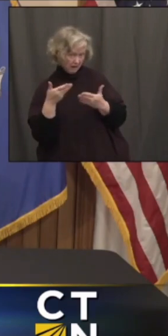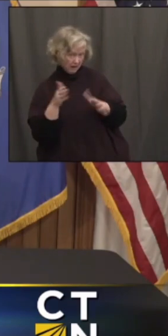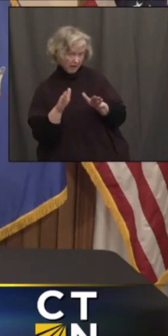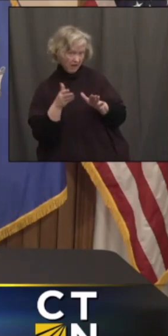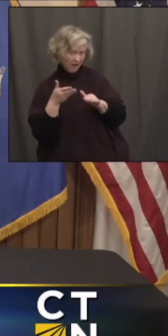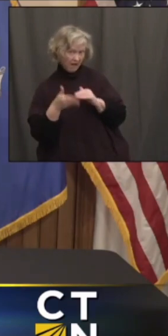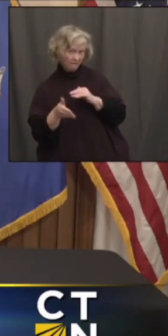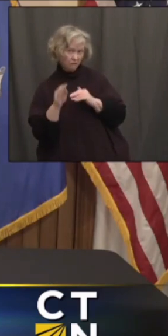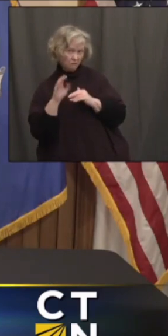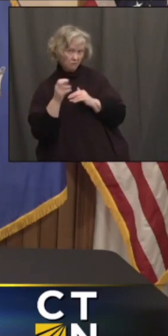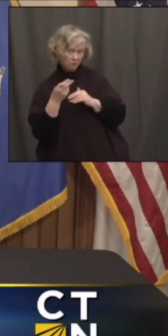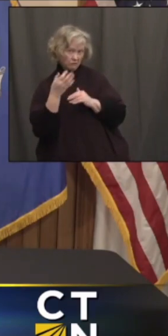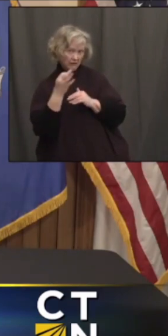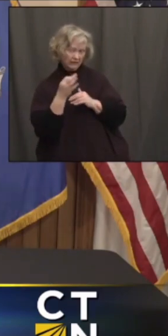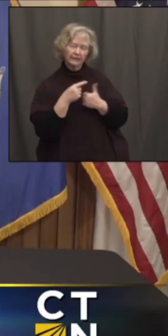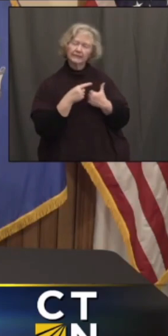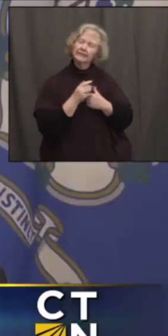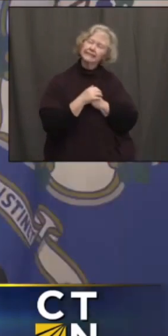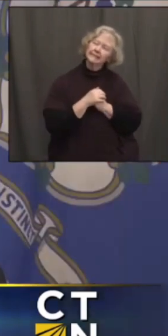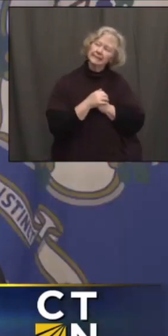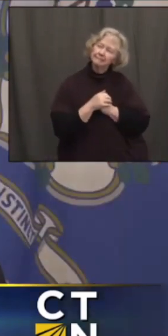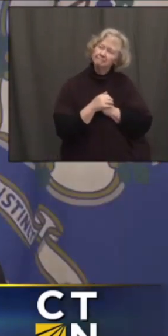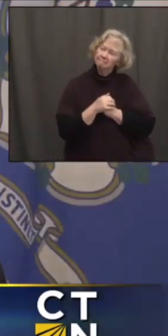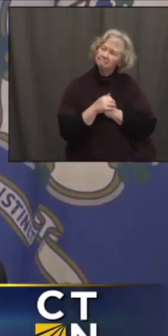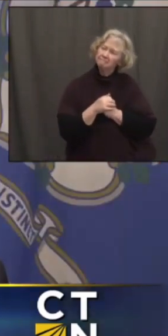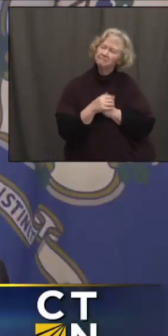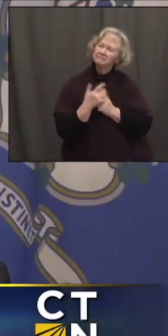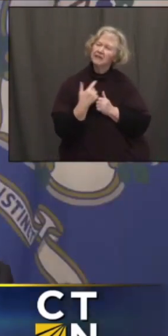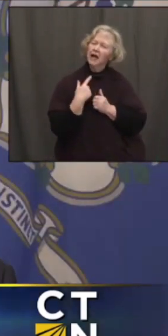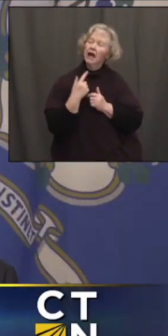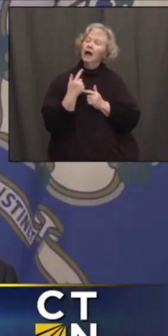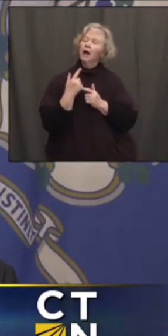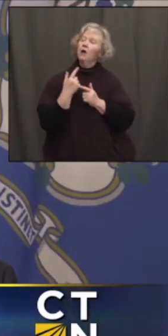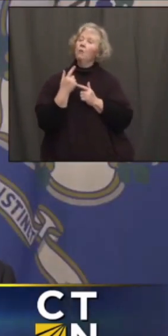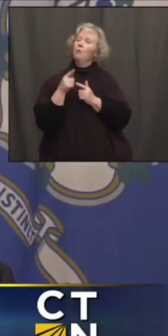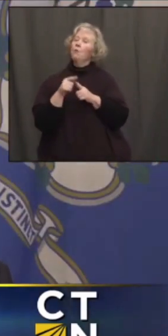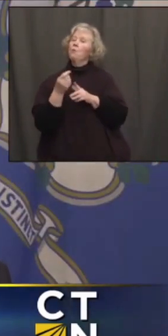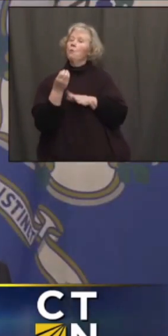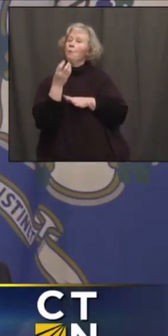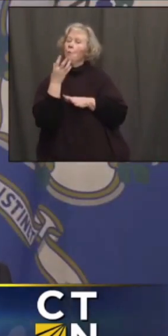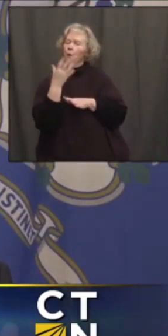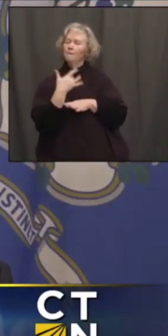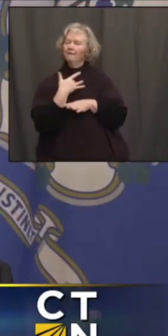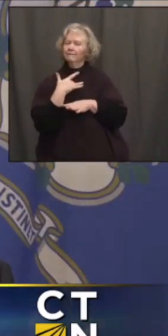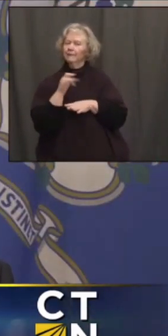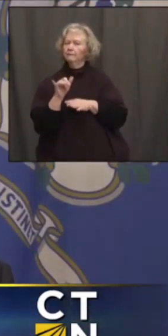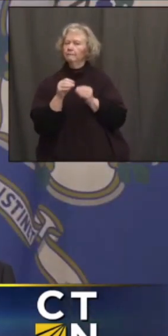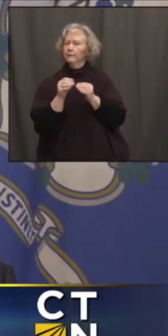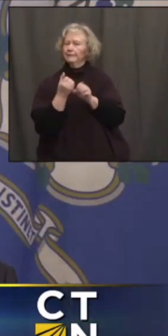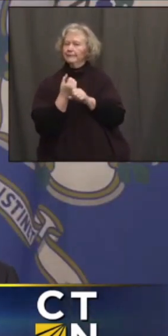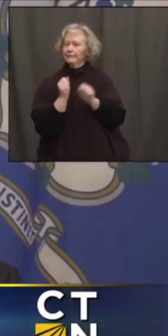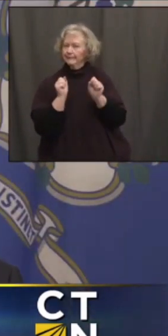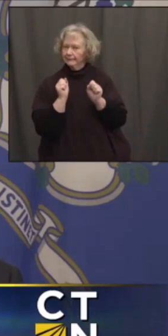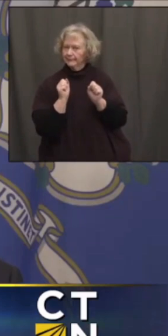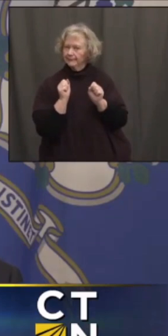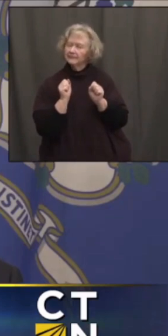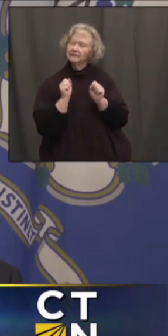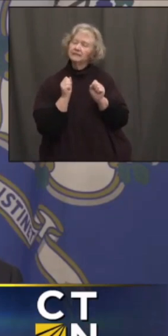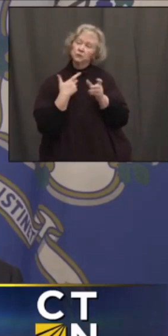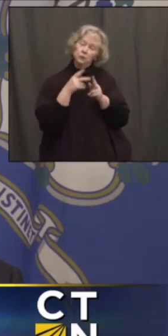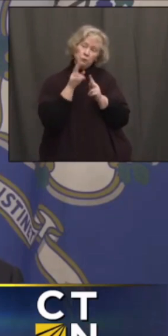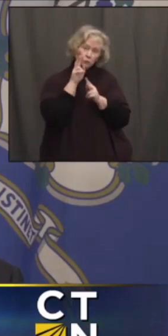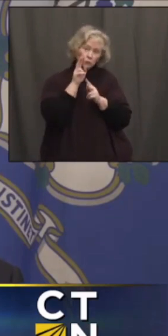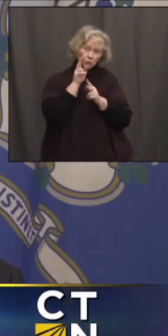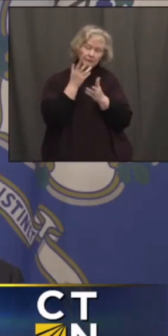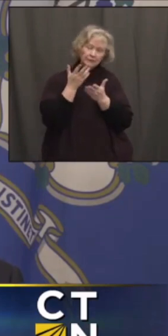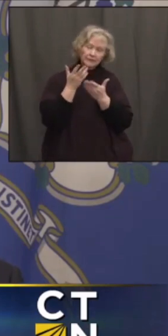19th? Just off the top of my head, I would say I think warmer weather does make a big difference. And when we open things up when it comes to,